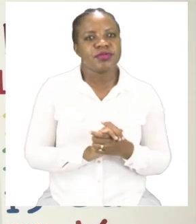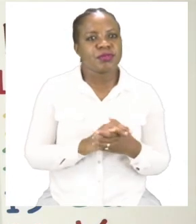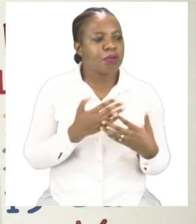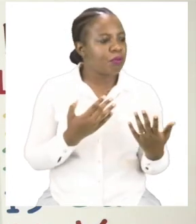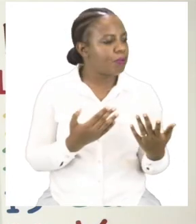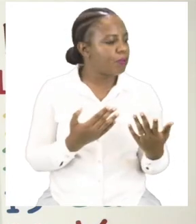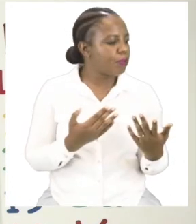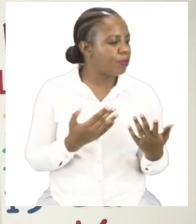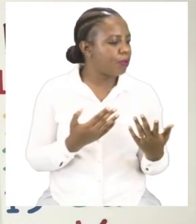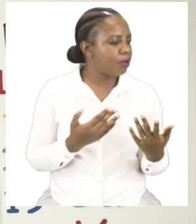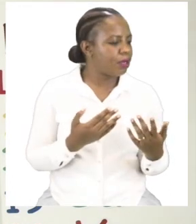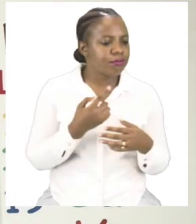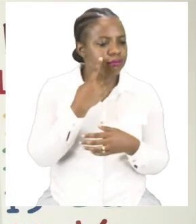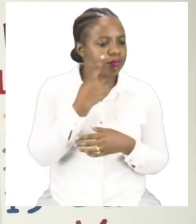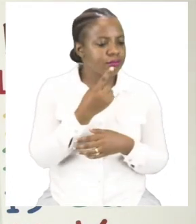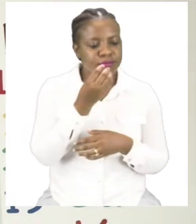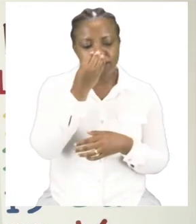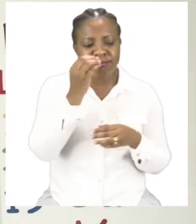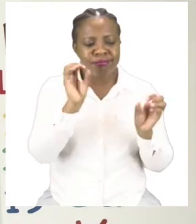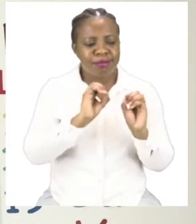sweet today. Sashi!